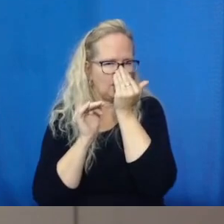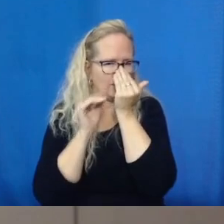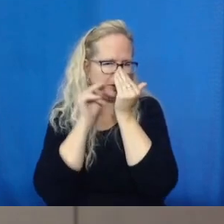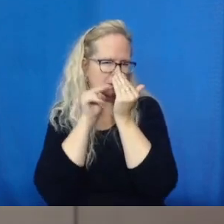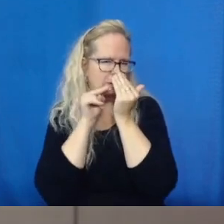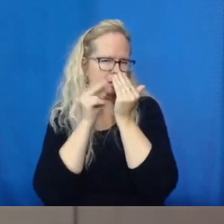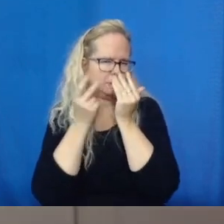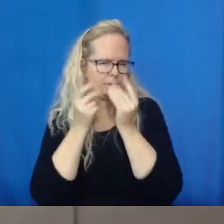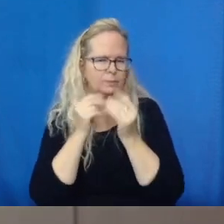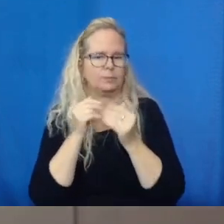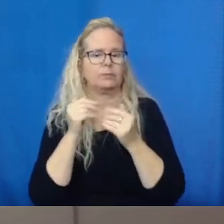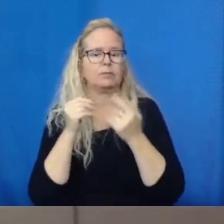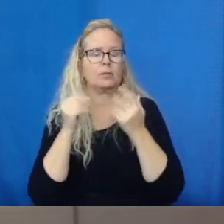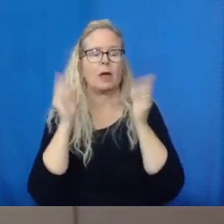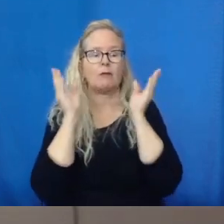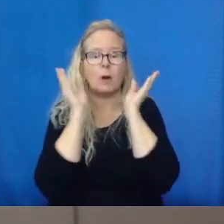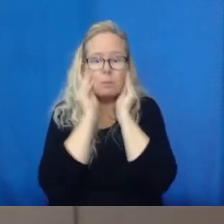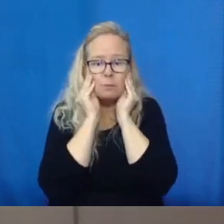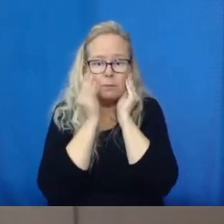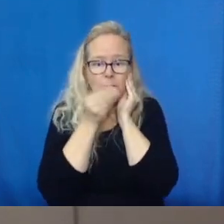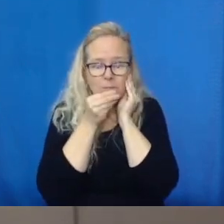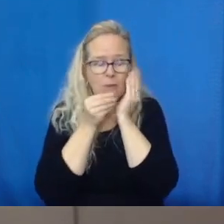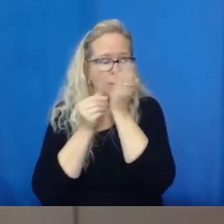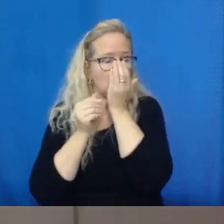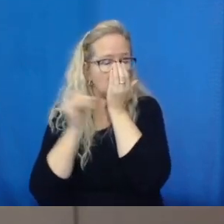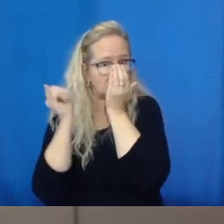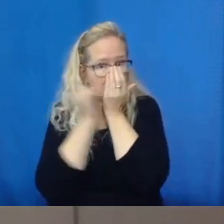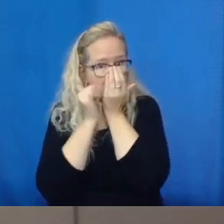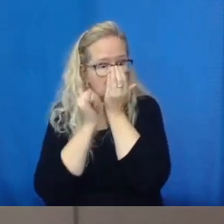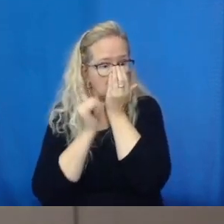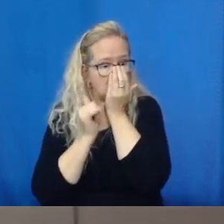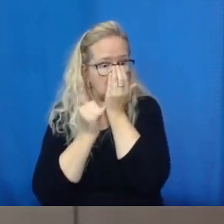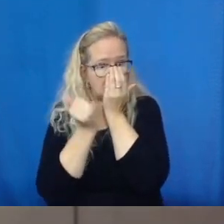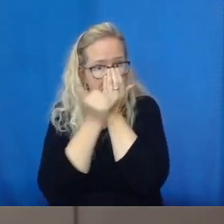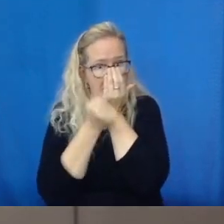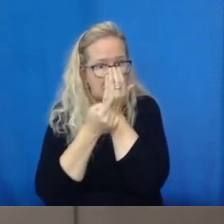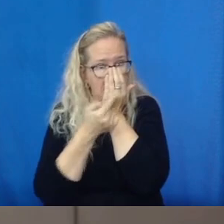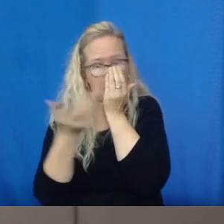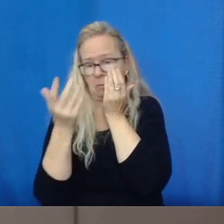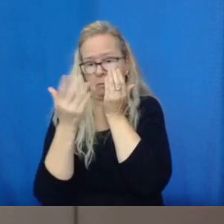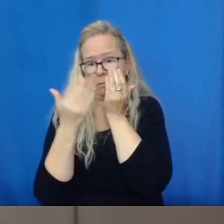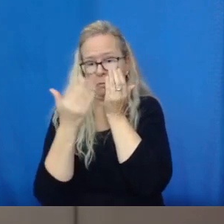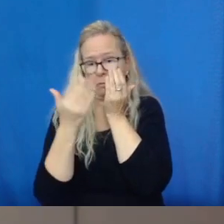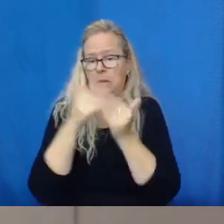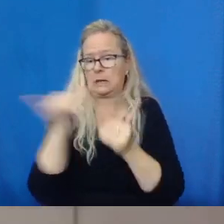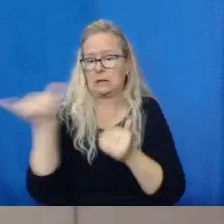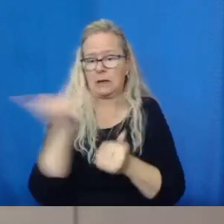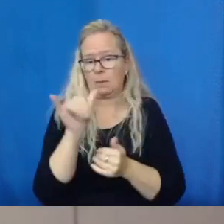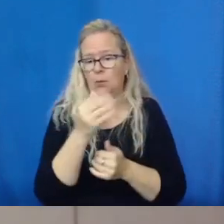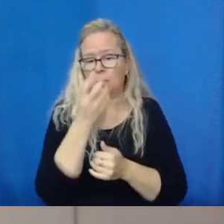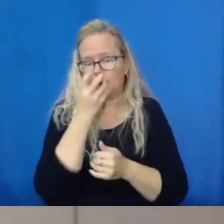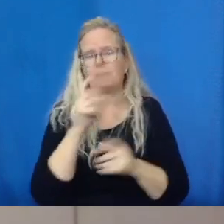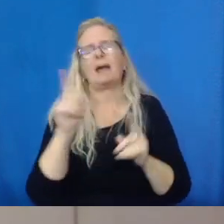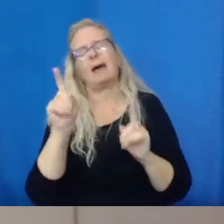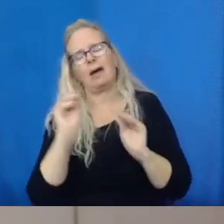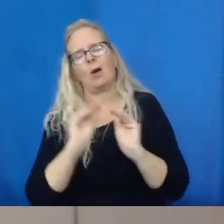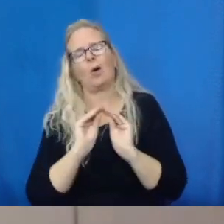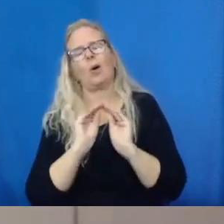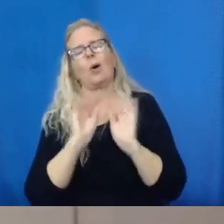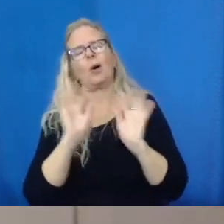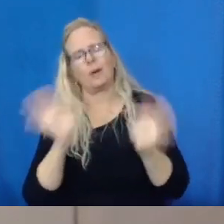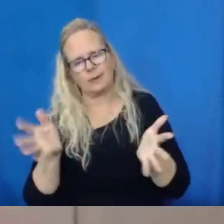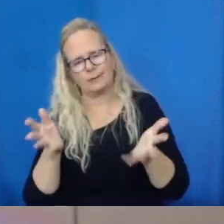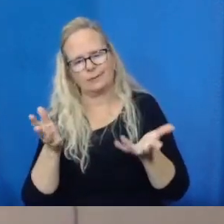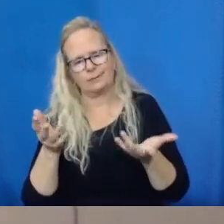of option because of pandemic, it's not going to be approved for healthcare workers and high risk workers, but it's going to do a pretty good job. And you have a nice fit for